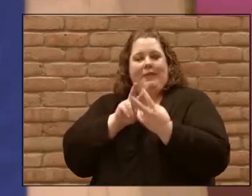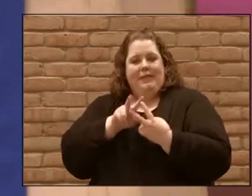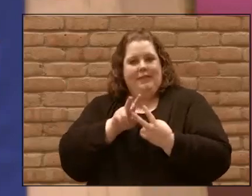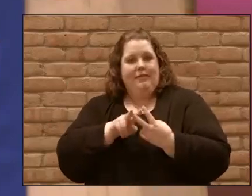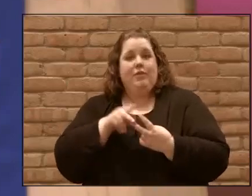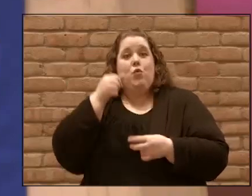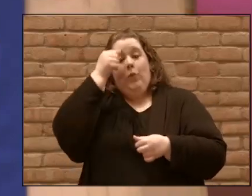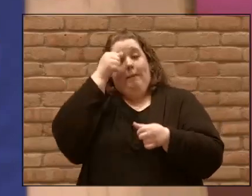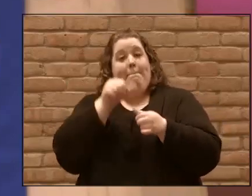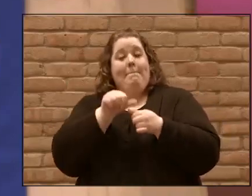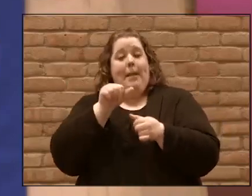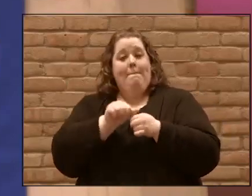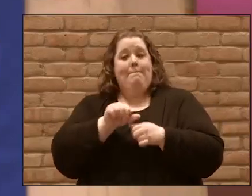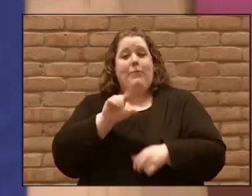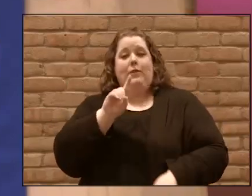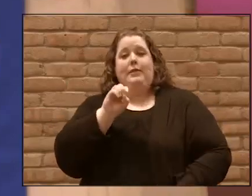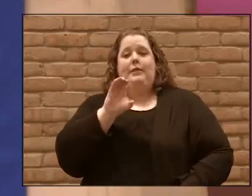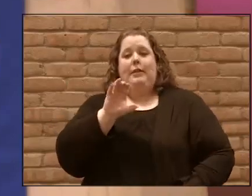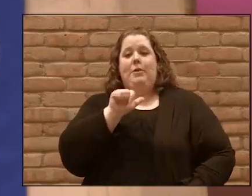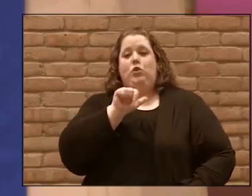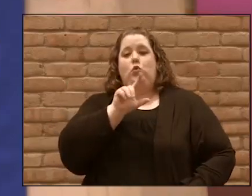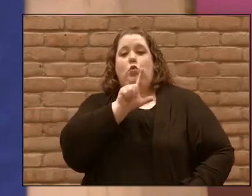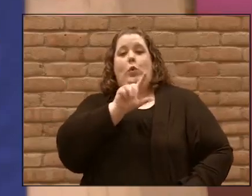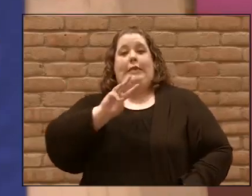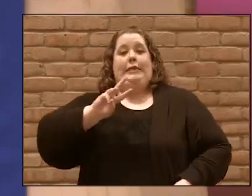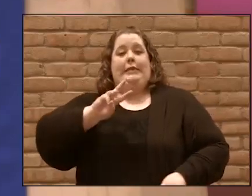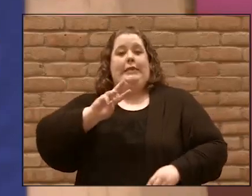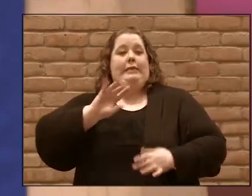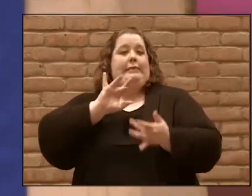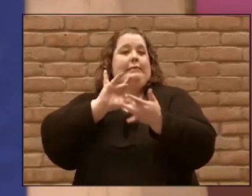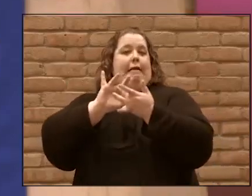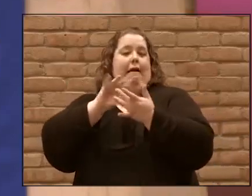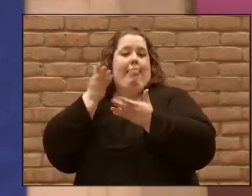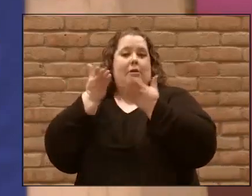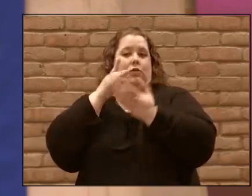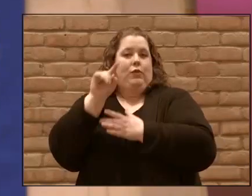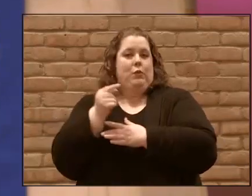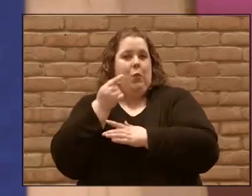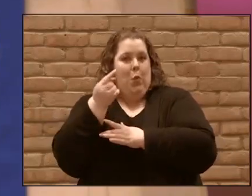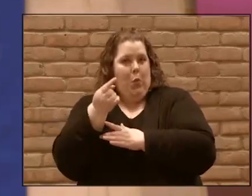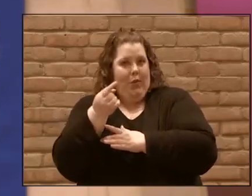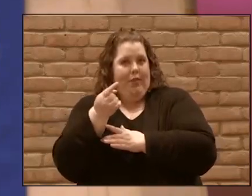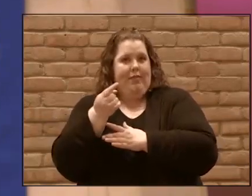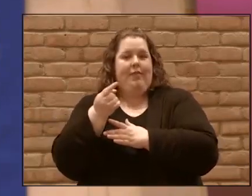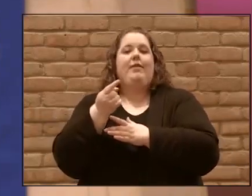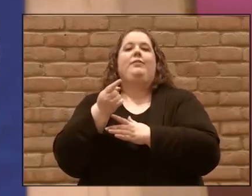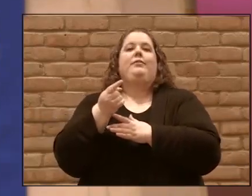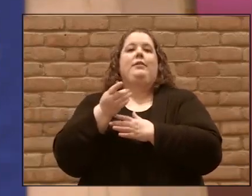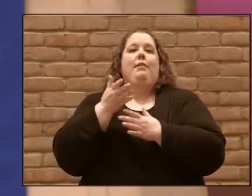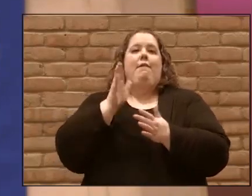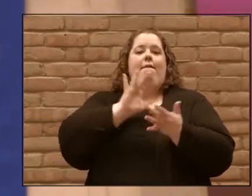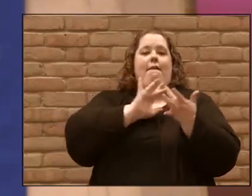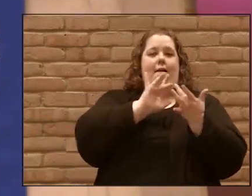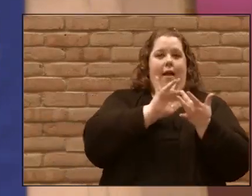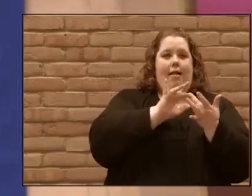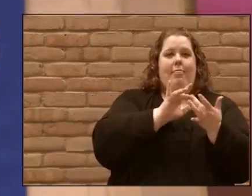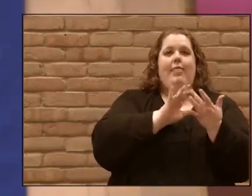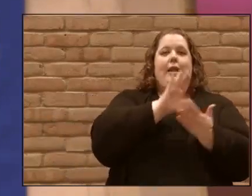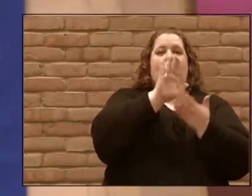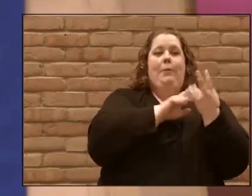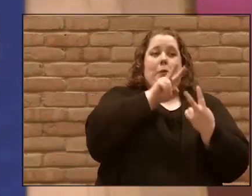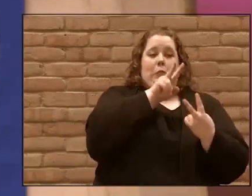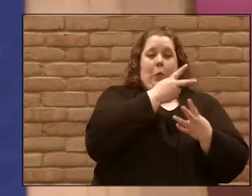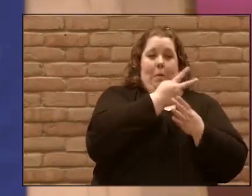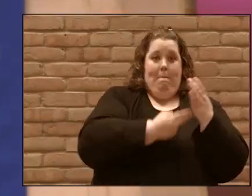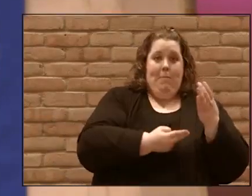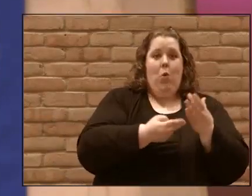26th we are online only and we'll be back in person and online the weekend of January